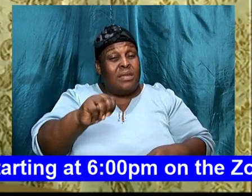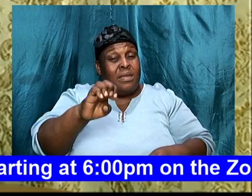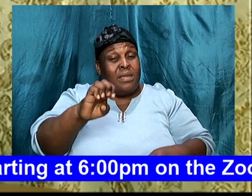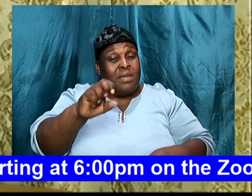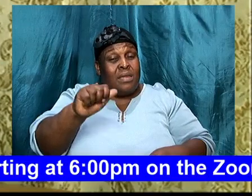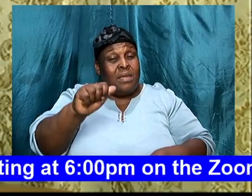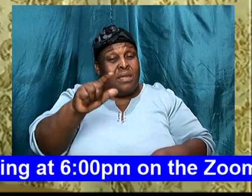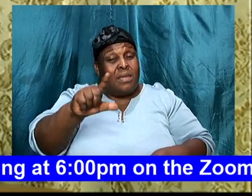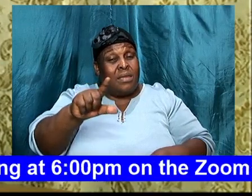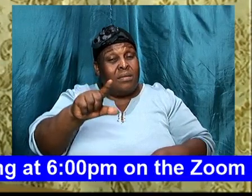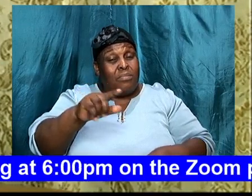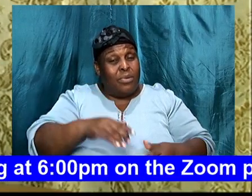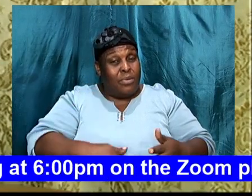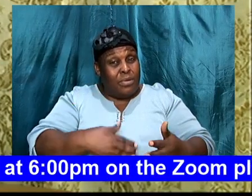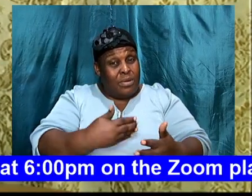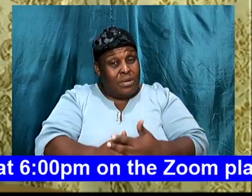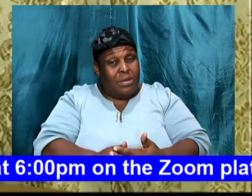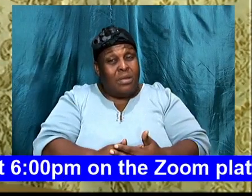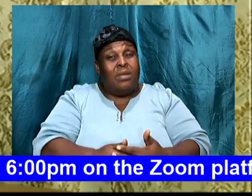God's plan,